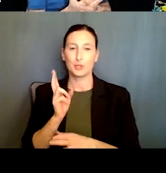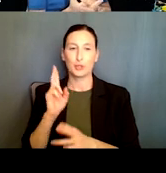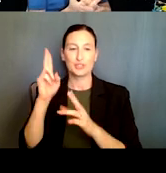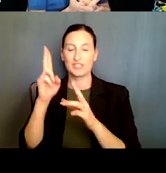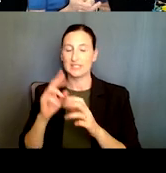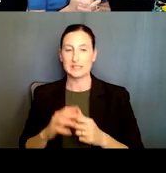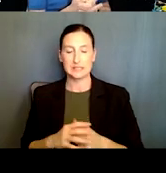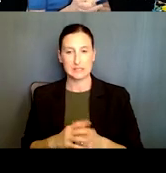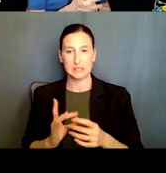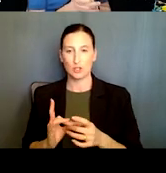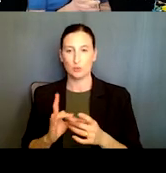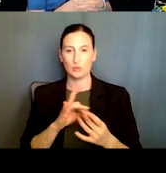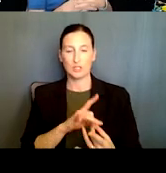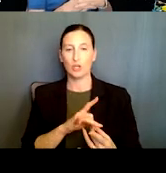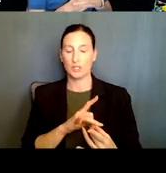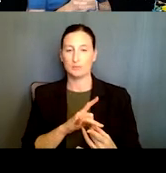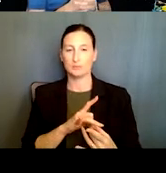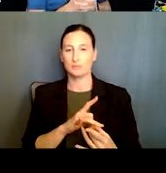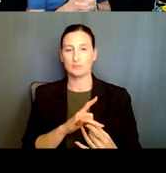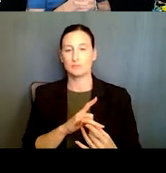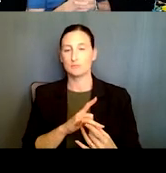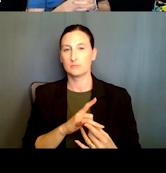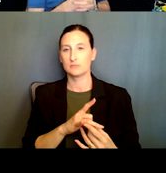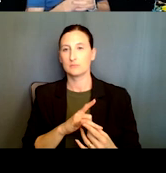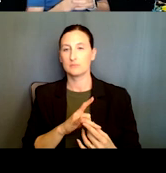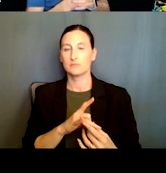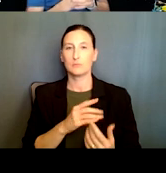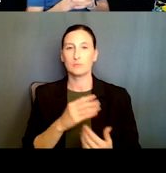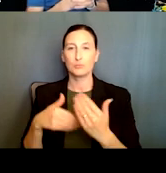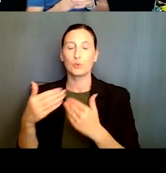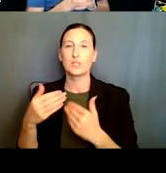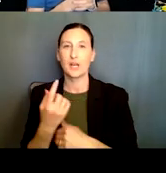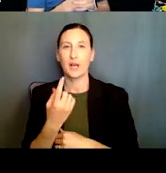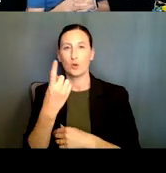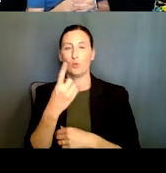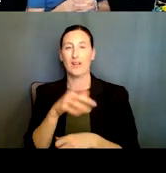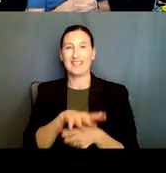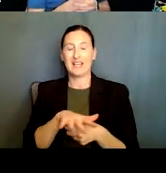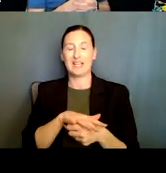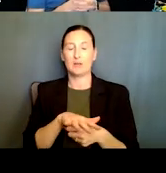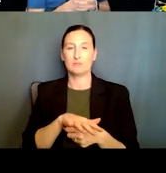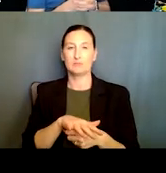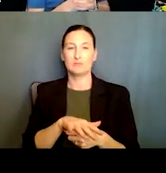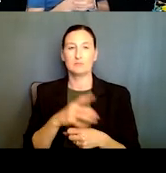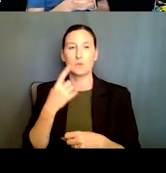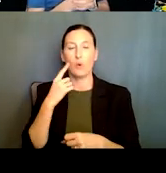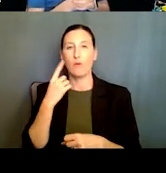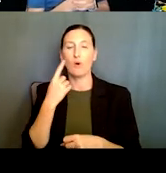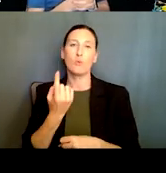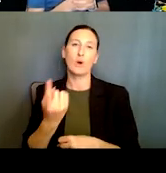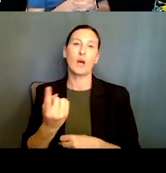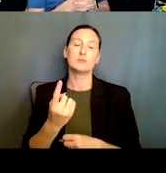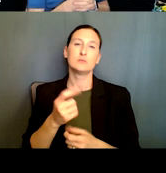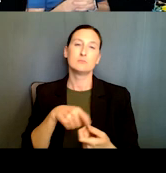uh, severe and urgent need for progress in one particular area, uh, or dealing with one particular,